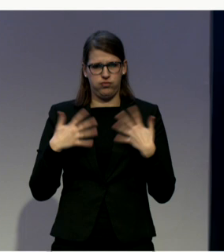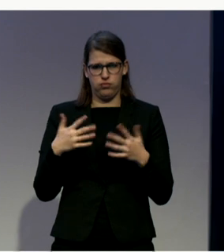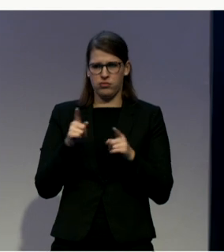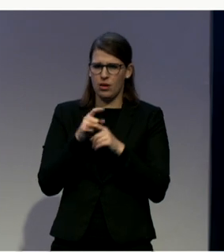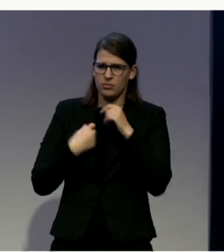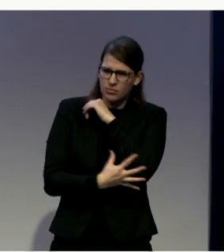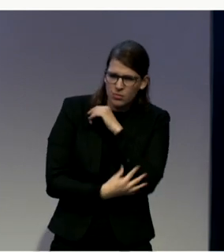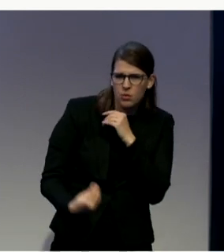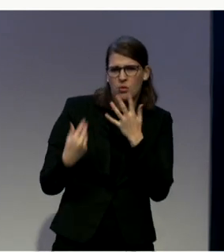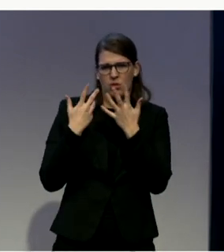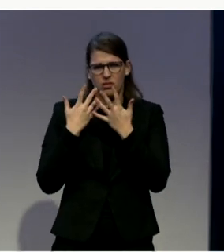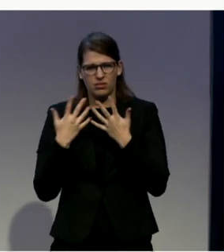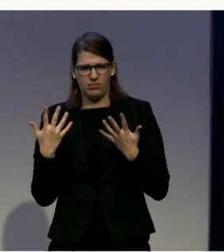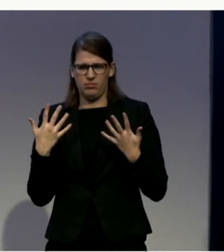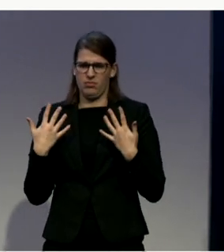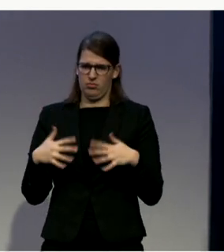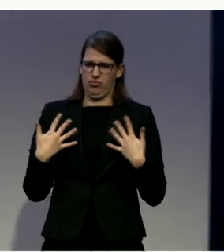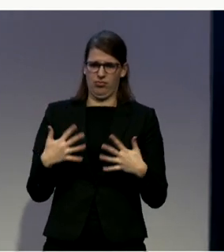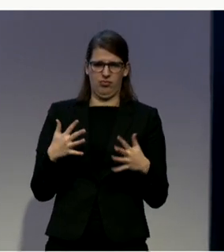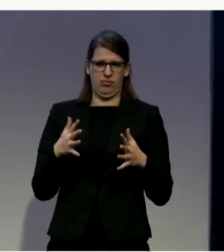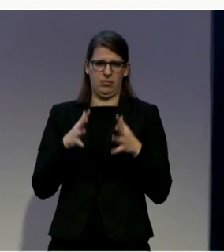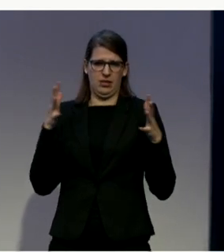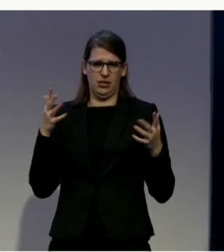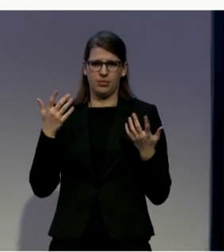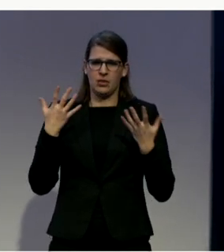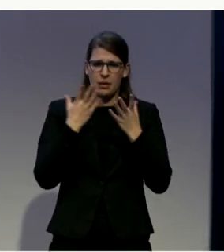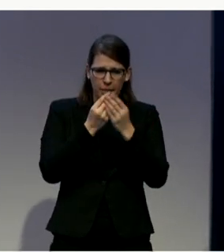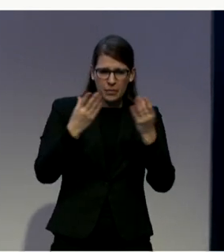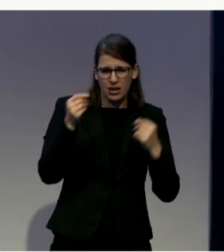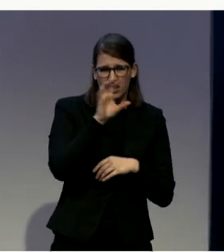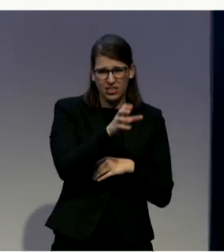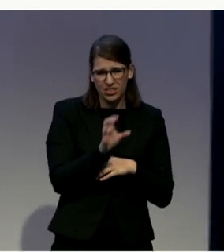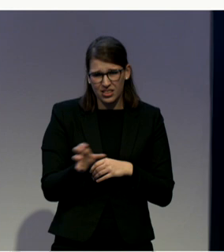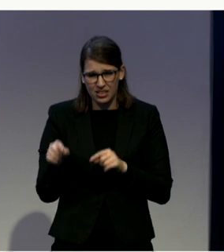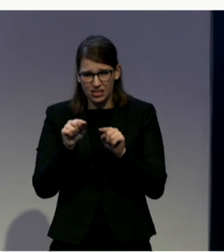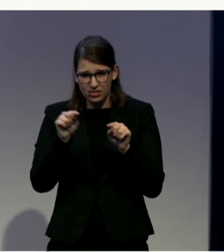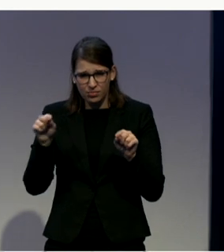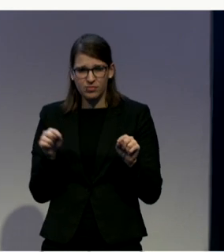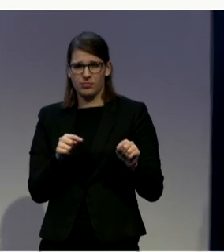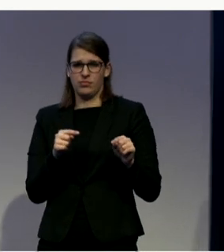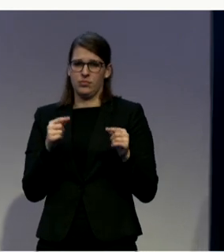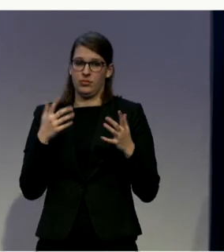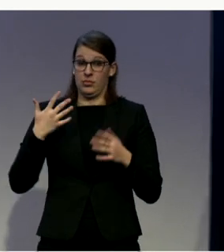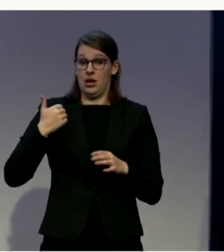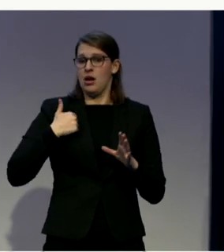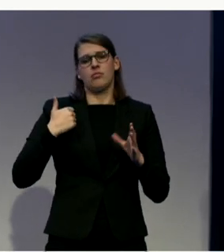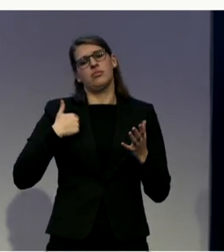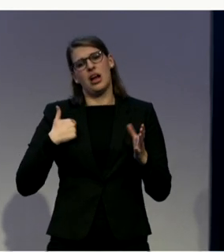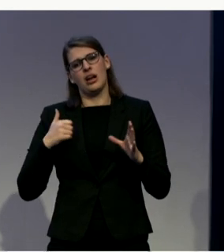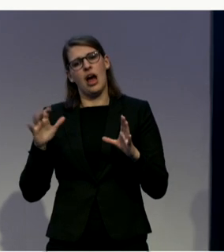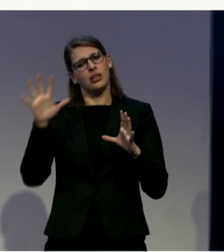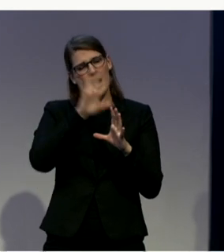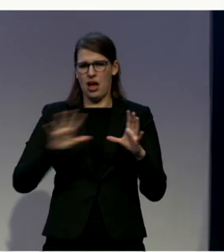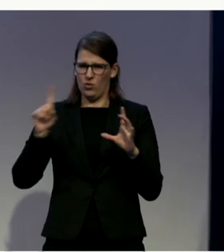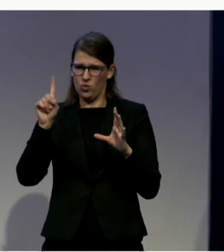Lots of our communities in BC and across the country in general have really rural